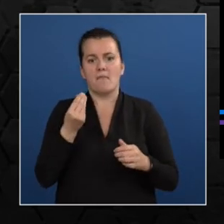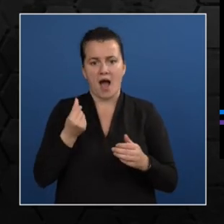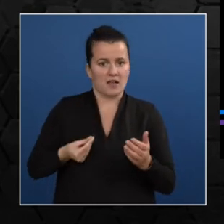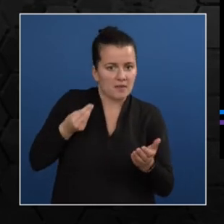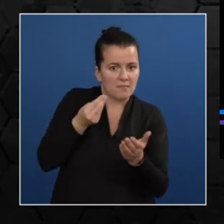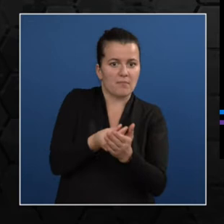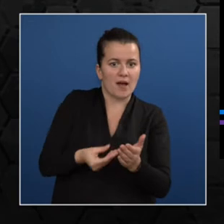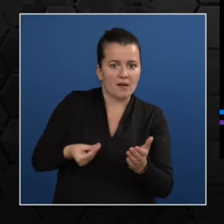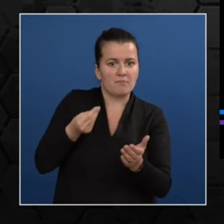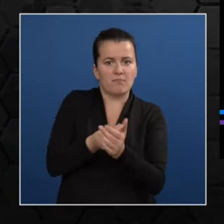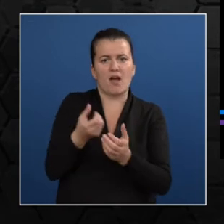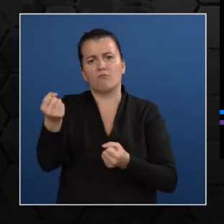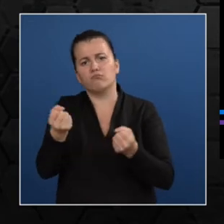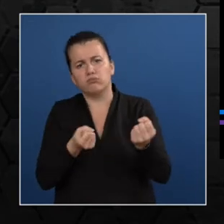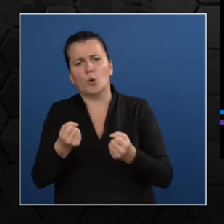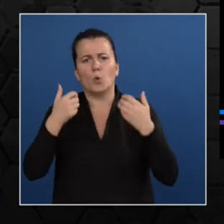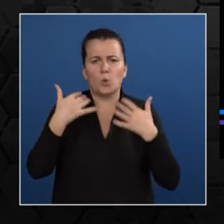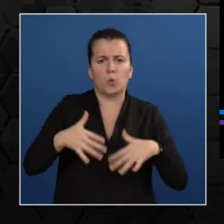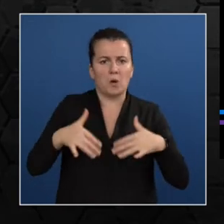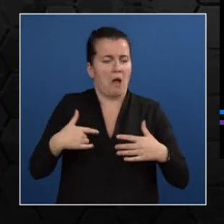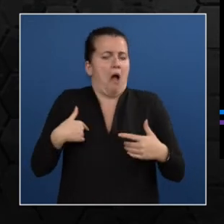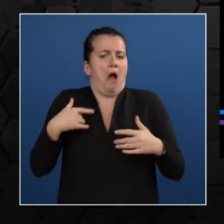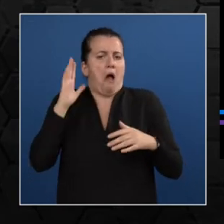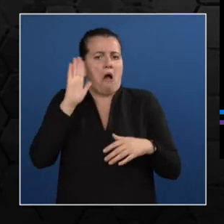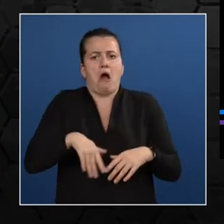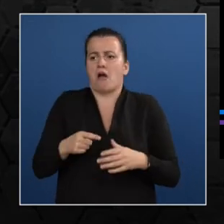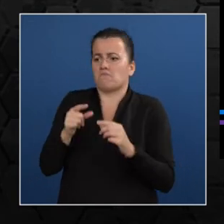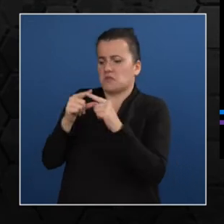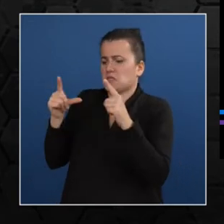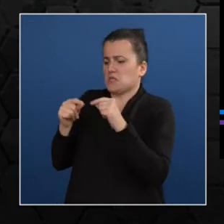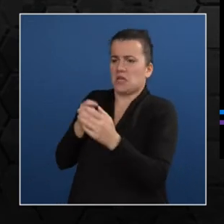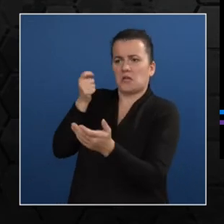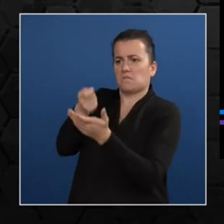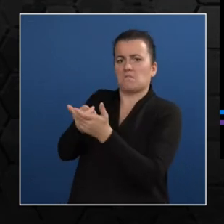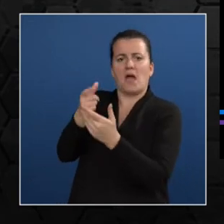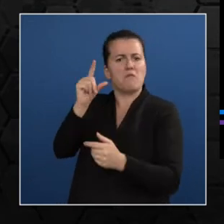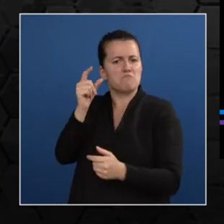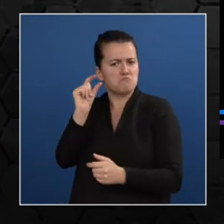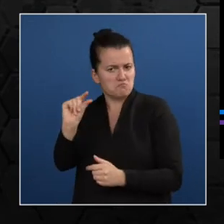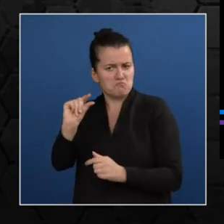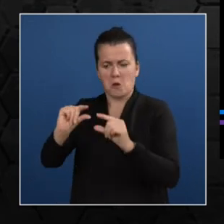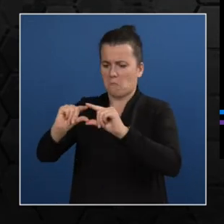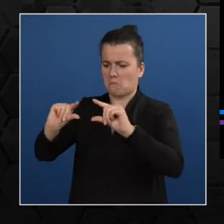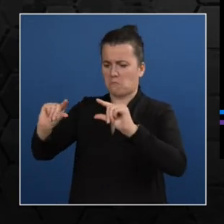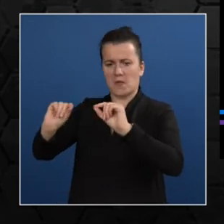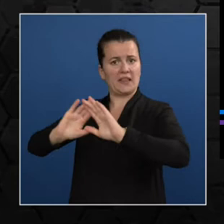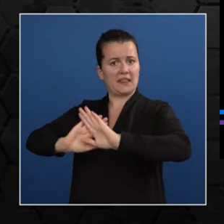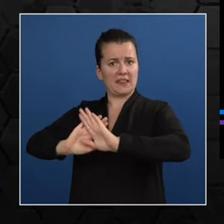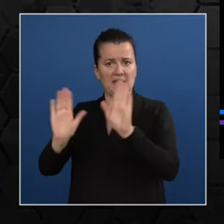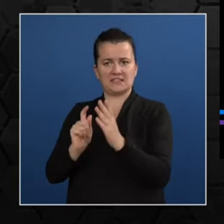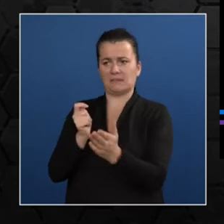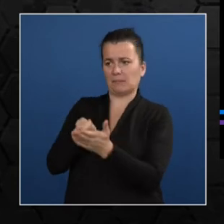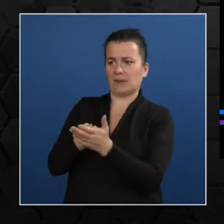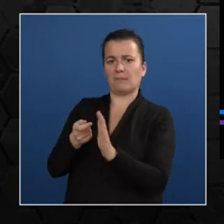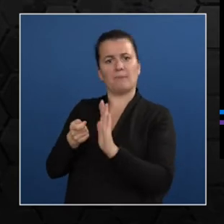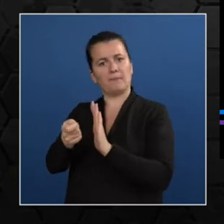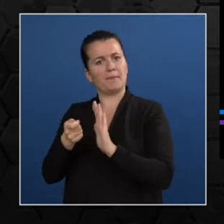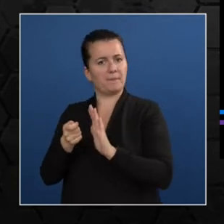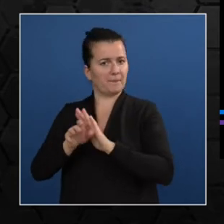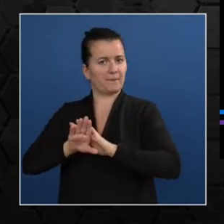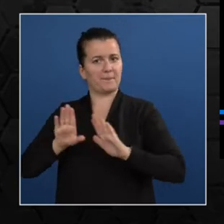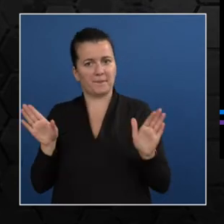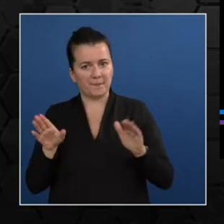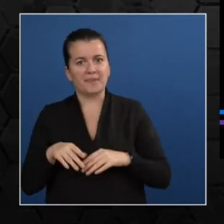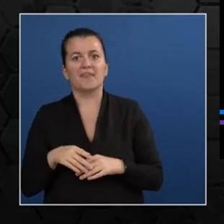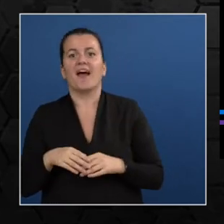and a very viable ticket to the public transportation system that you are going to be using. Moreover, public transportation